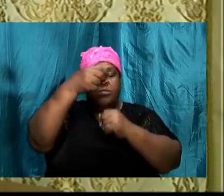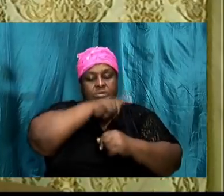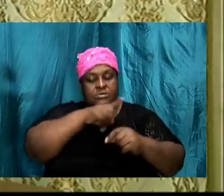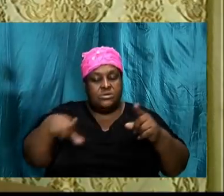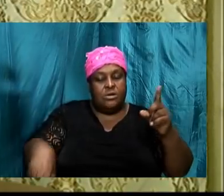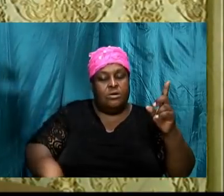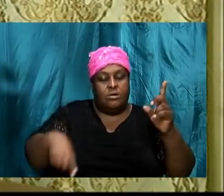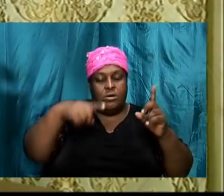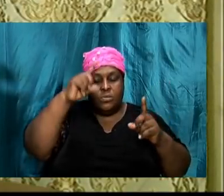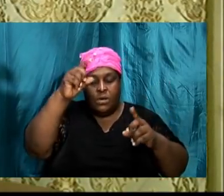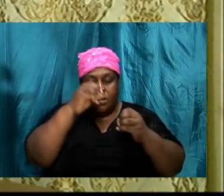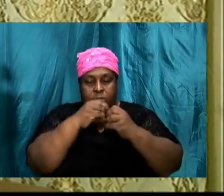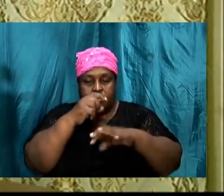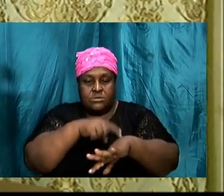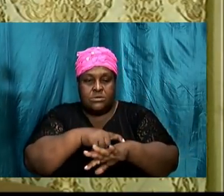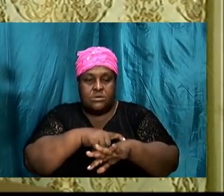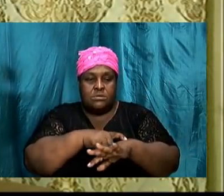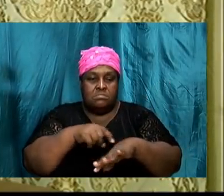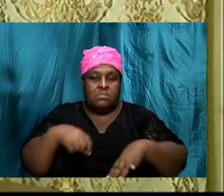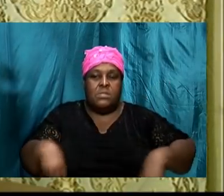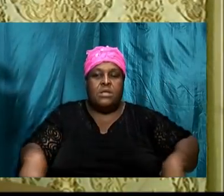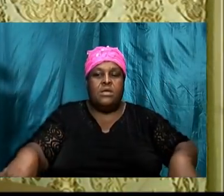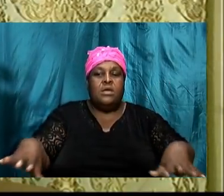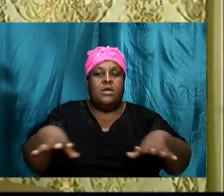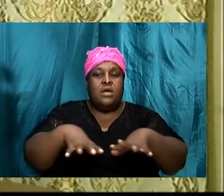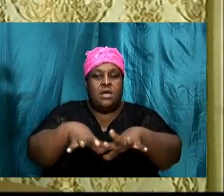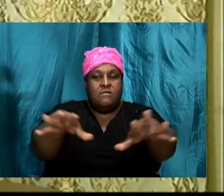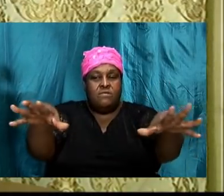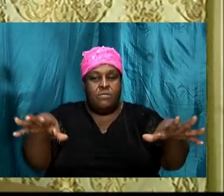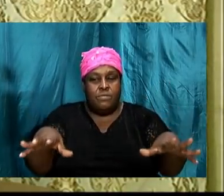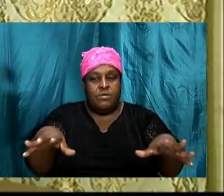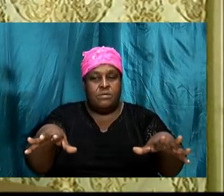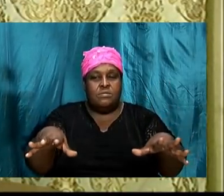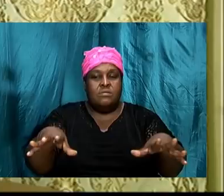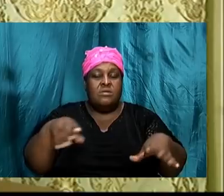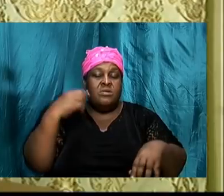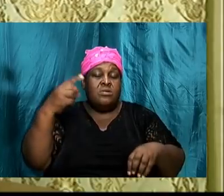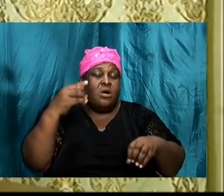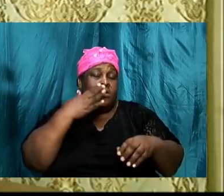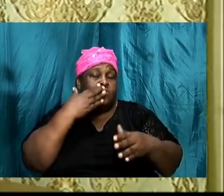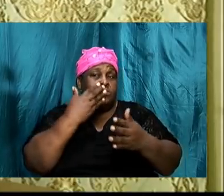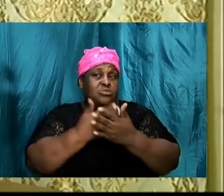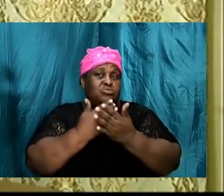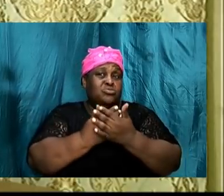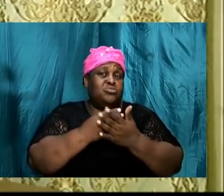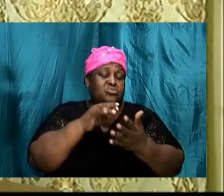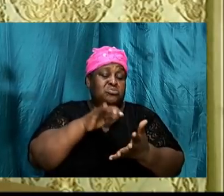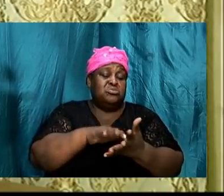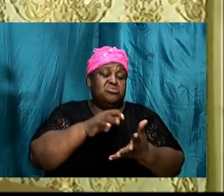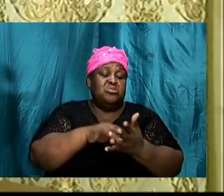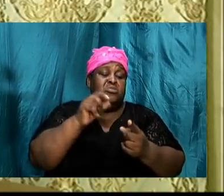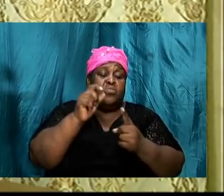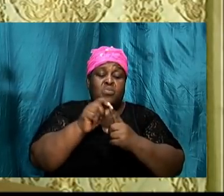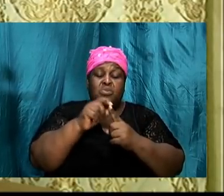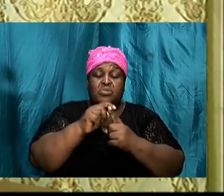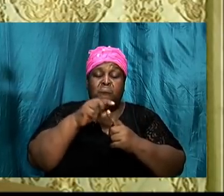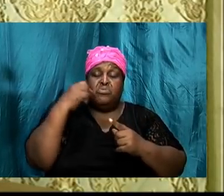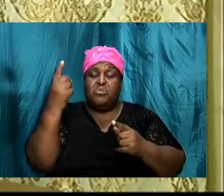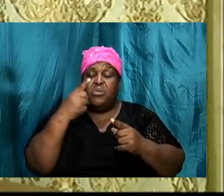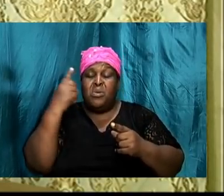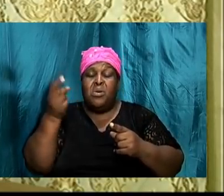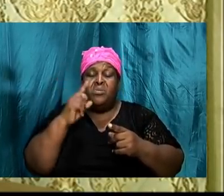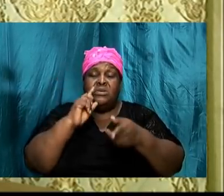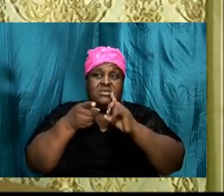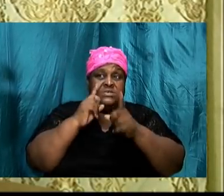more time, everybody. You know, it's always good to get into the word of the Lord. It's always good to talk about, you know,